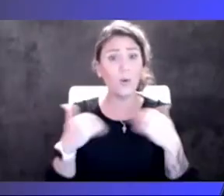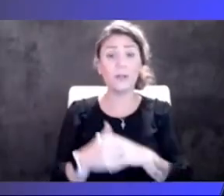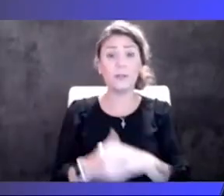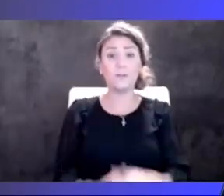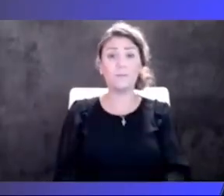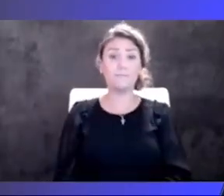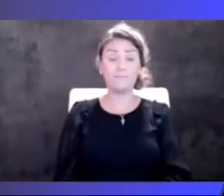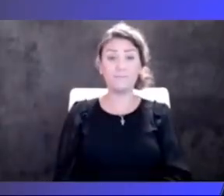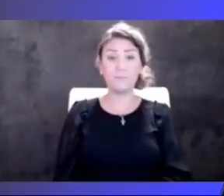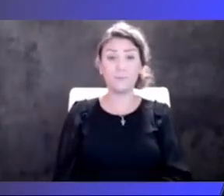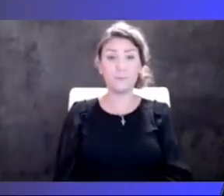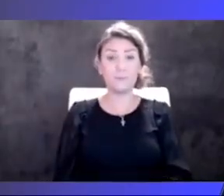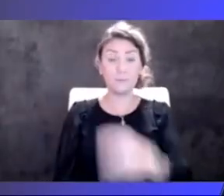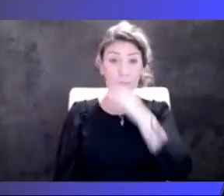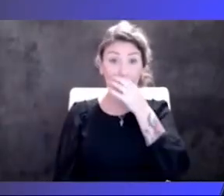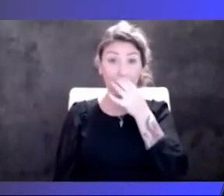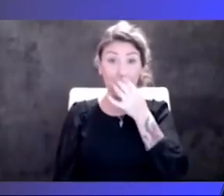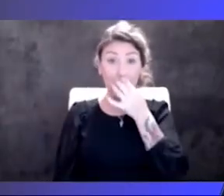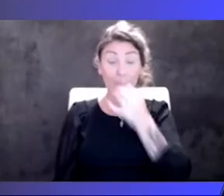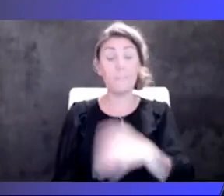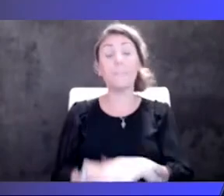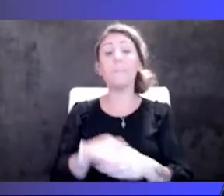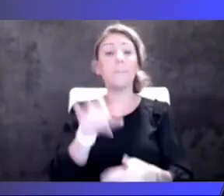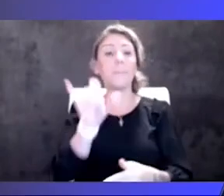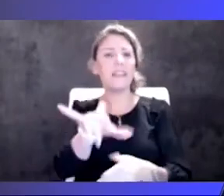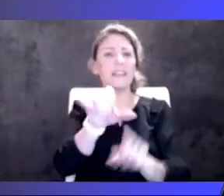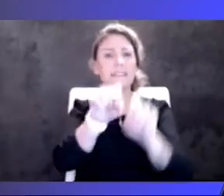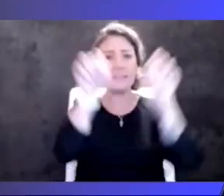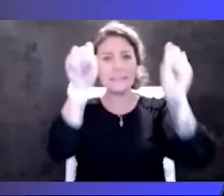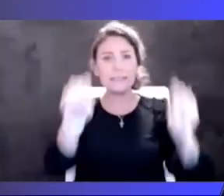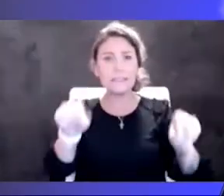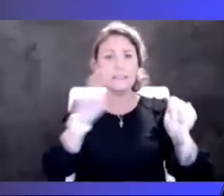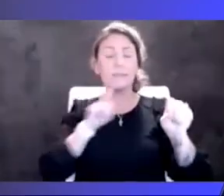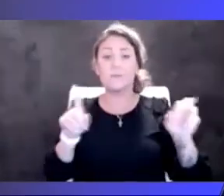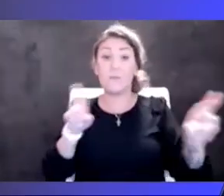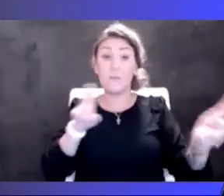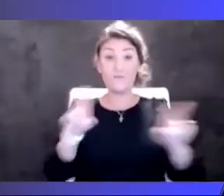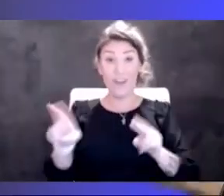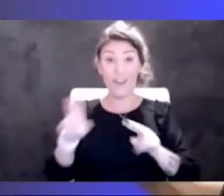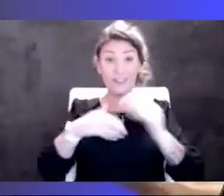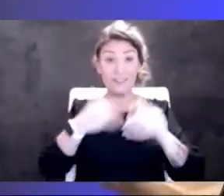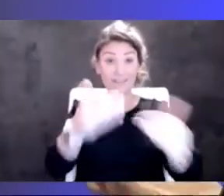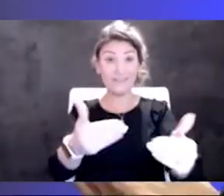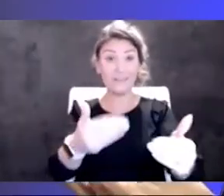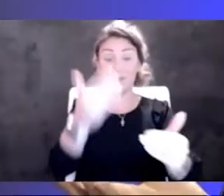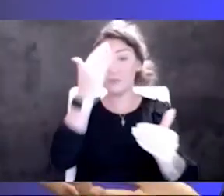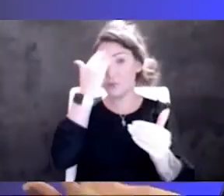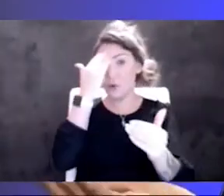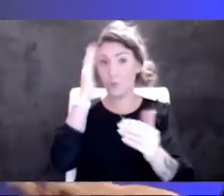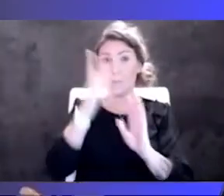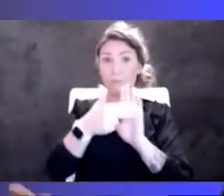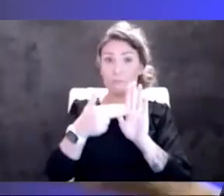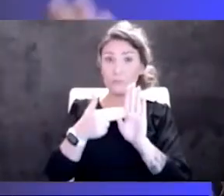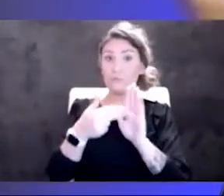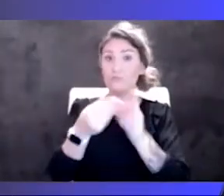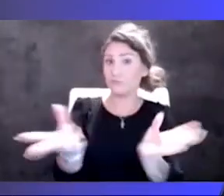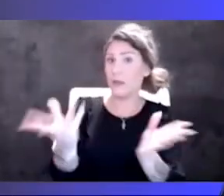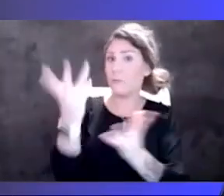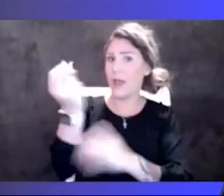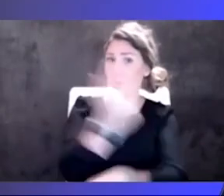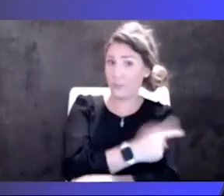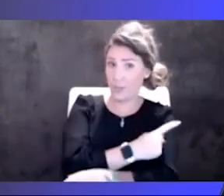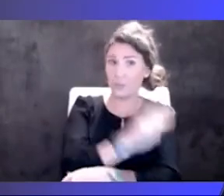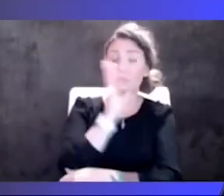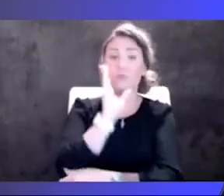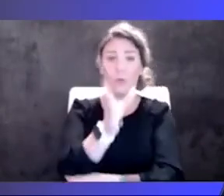And so that, that's a, that's a system that is ready. You know, we know that these will be prescribed in outpatient settings a lot. So we'll need to